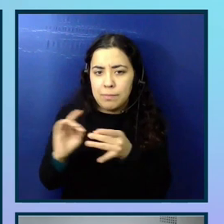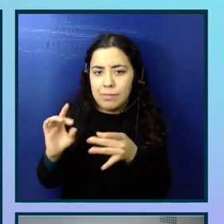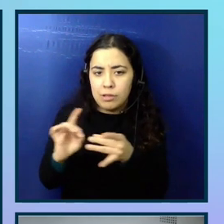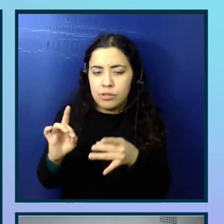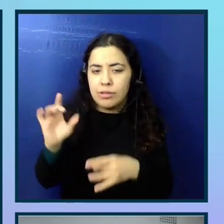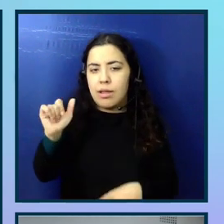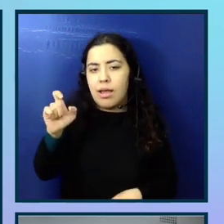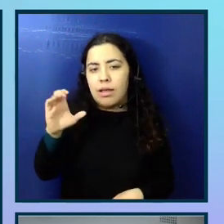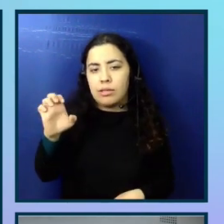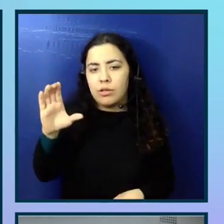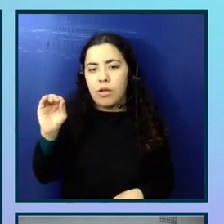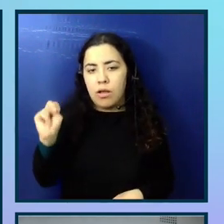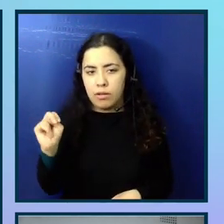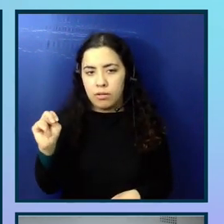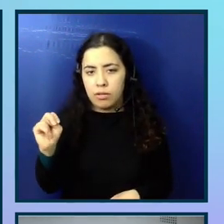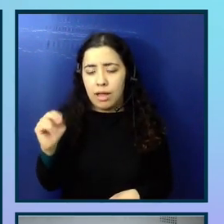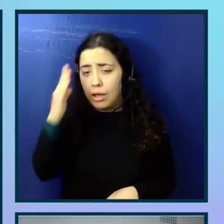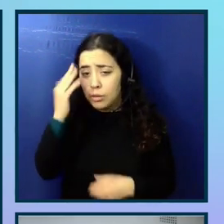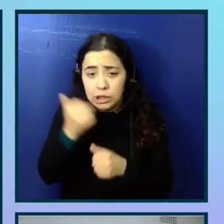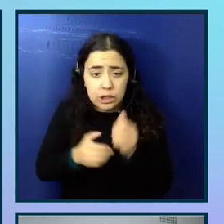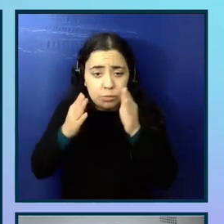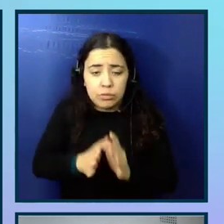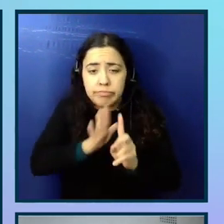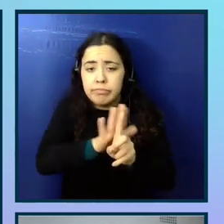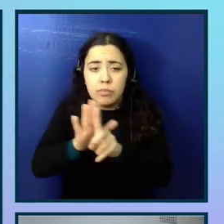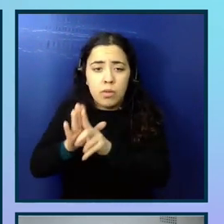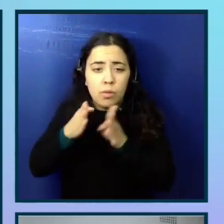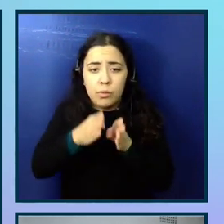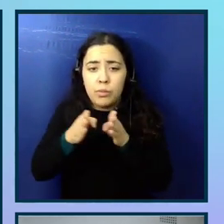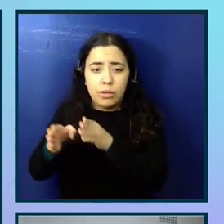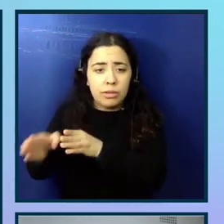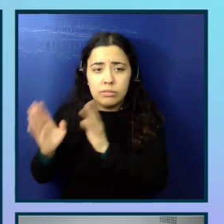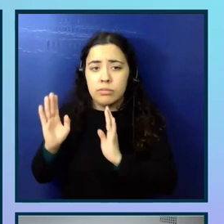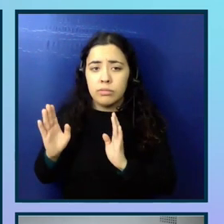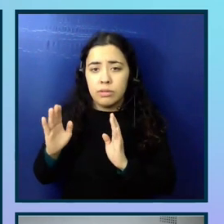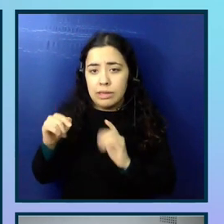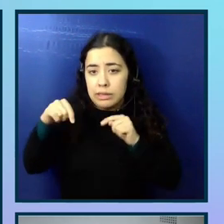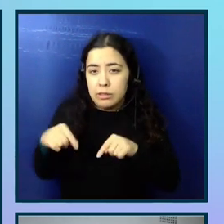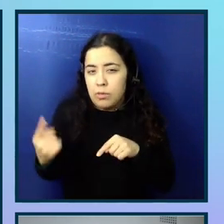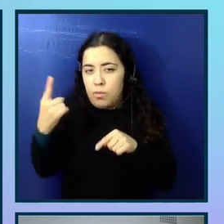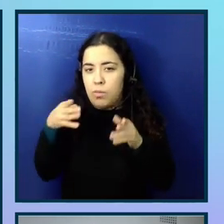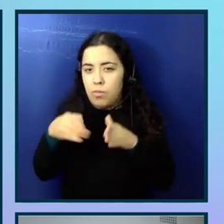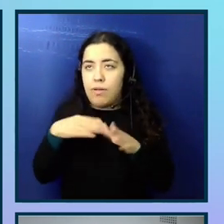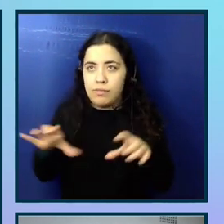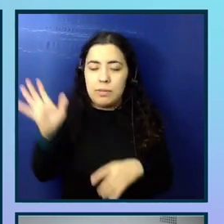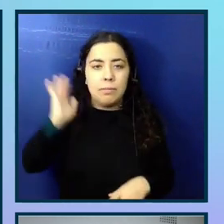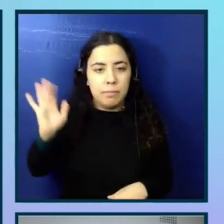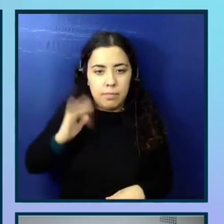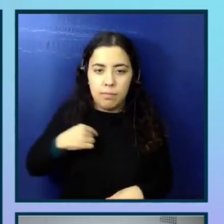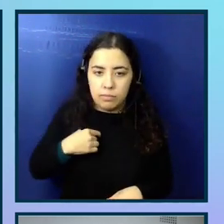And I'm sure that everybody has like their own ways of surfacing issues. And this is just one way that I have done it in the past.